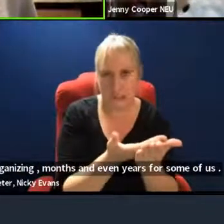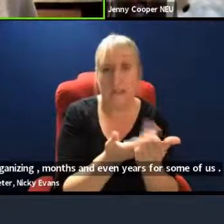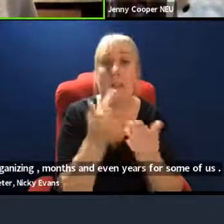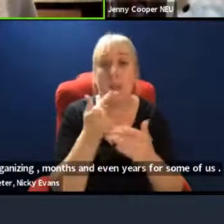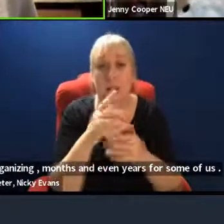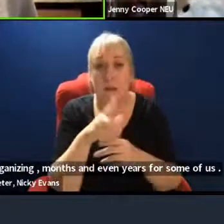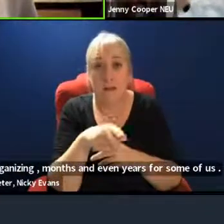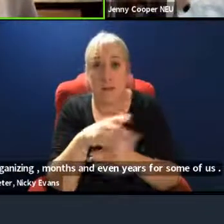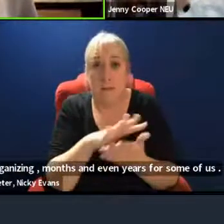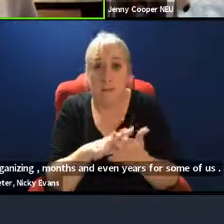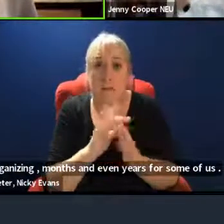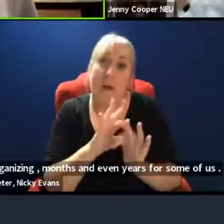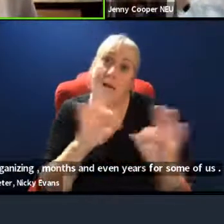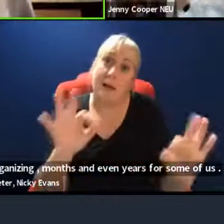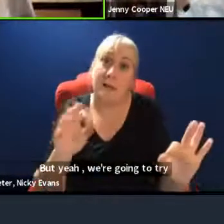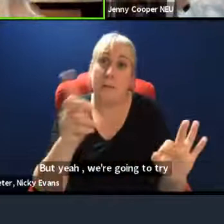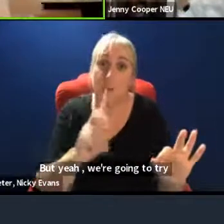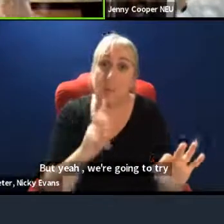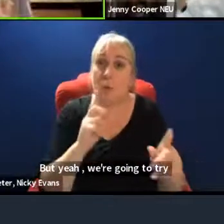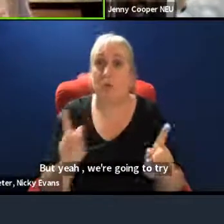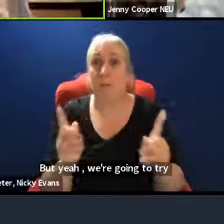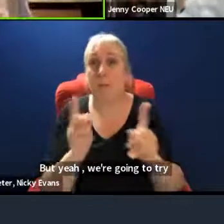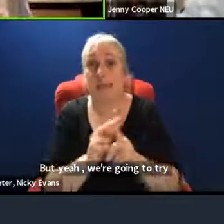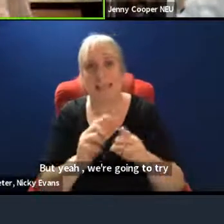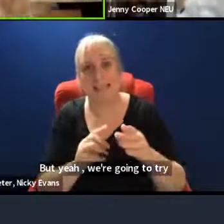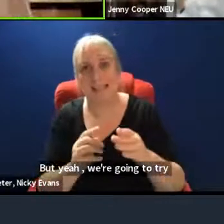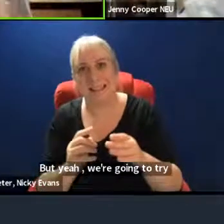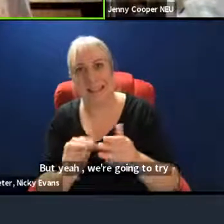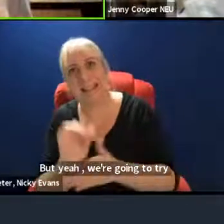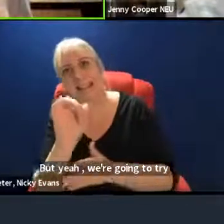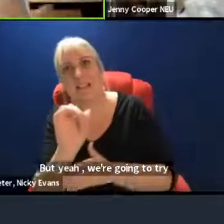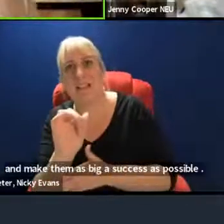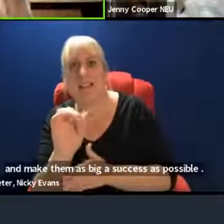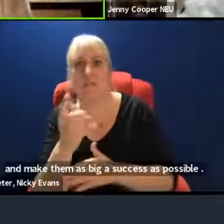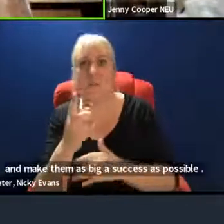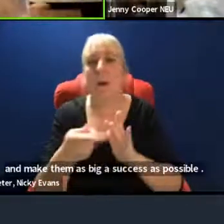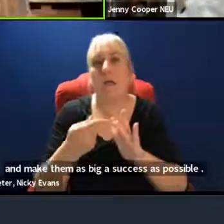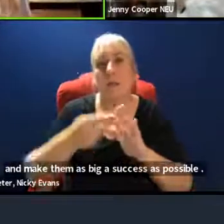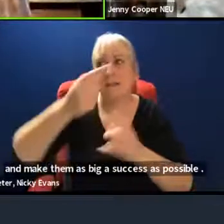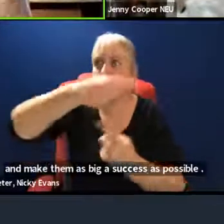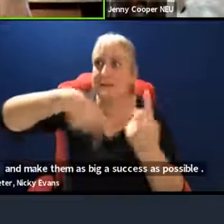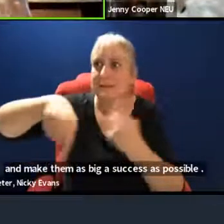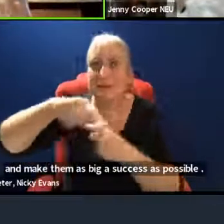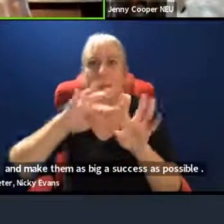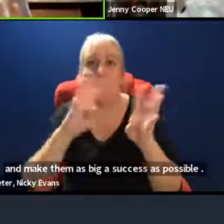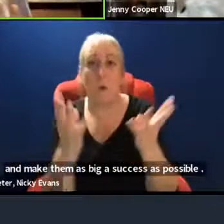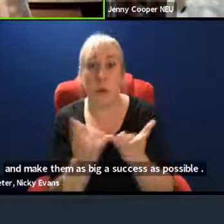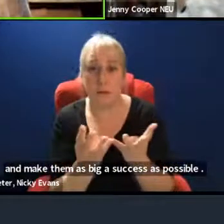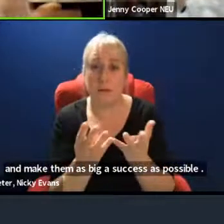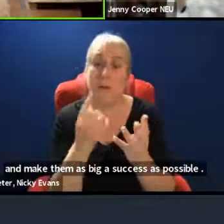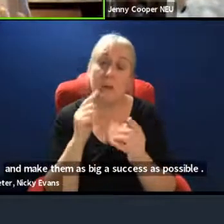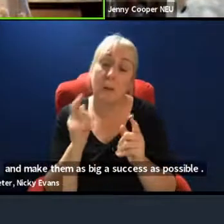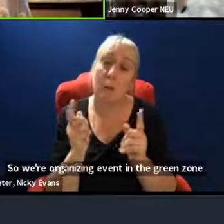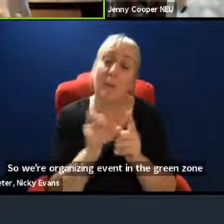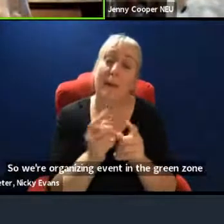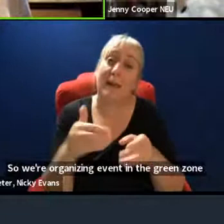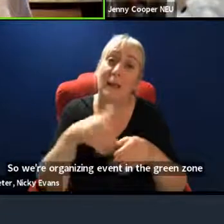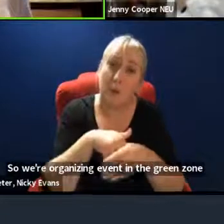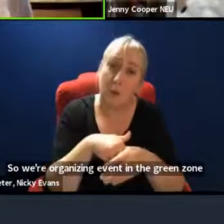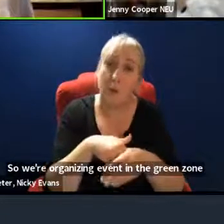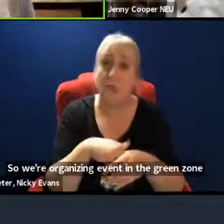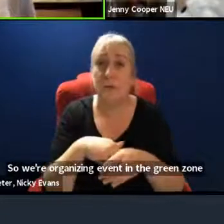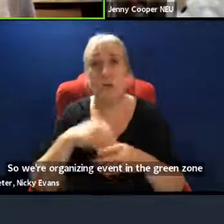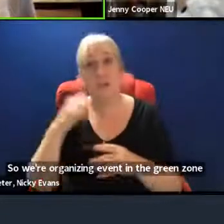from Around the World. And this will be a panel event with speakers from Scotland, Colombia, Uganda and Balakwistan.